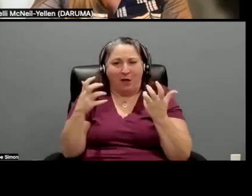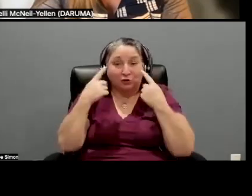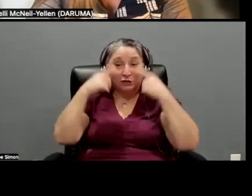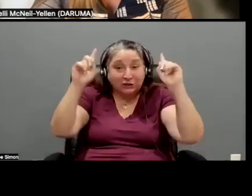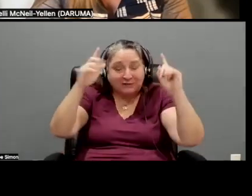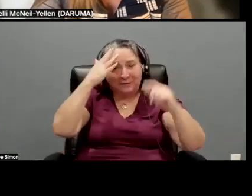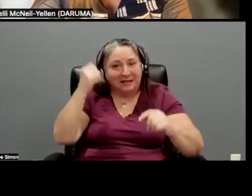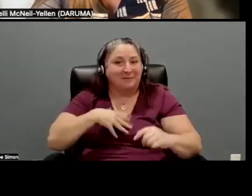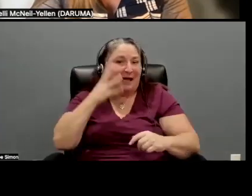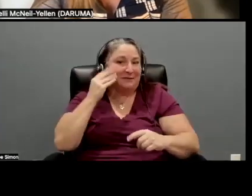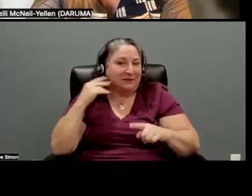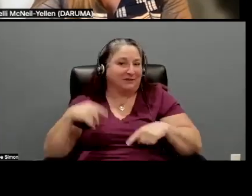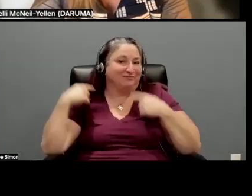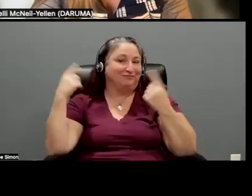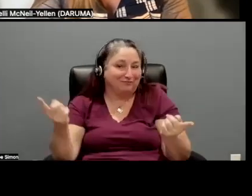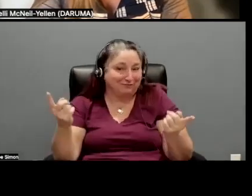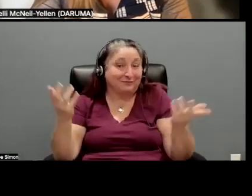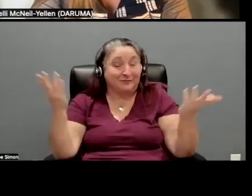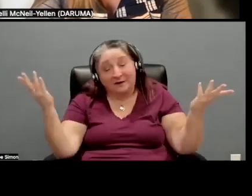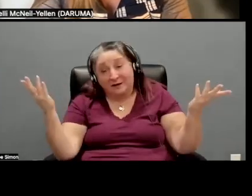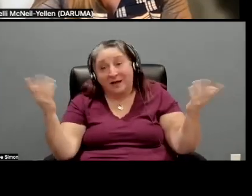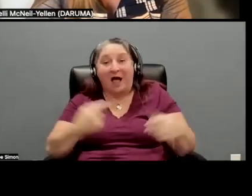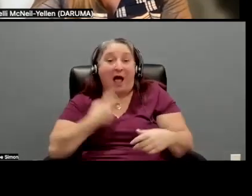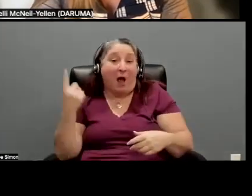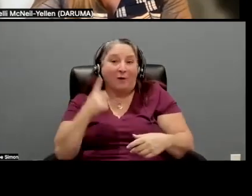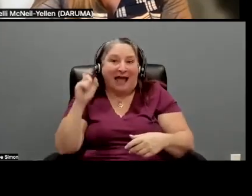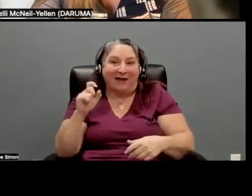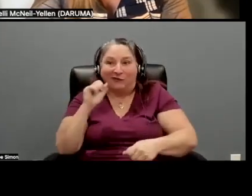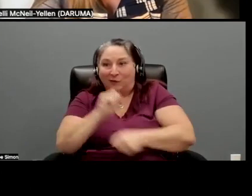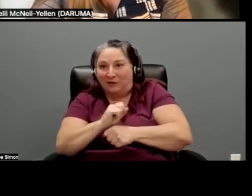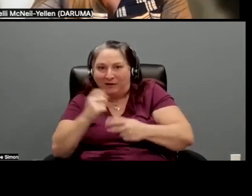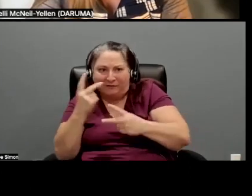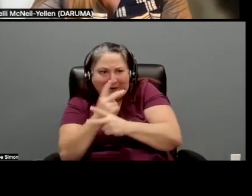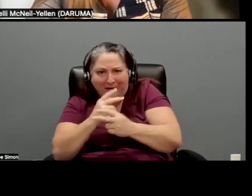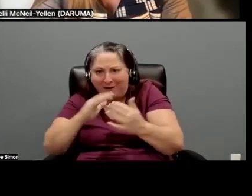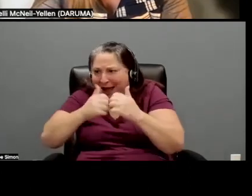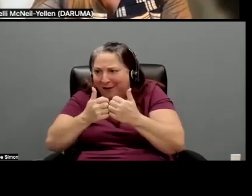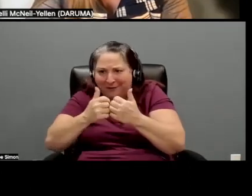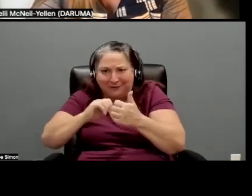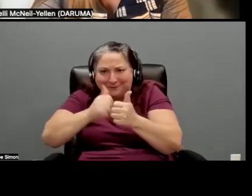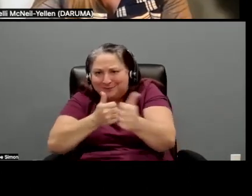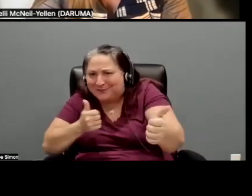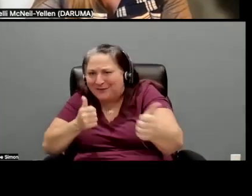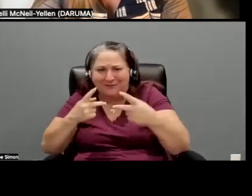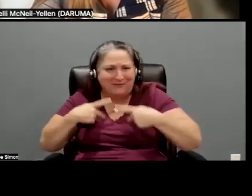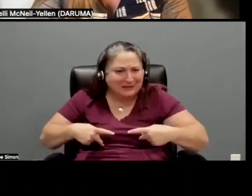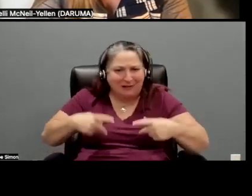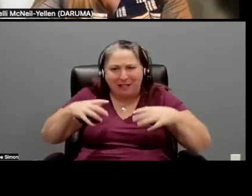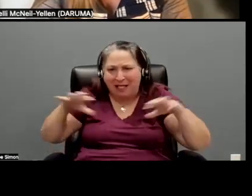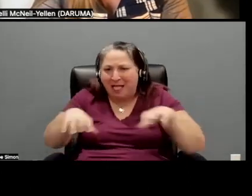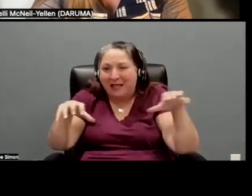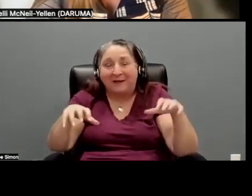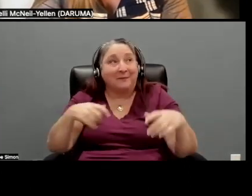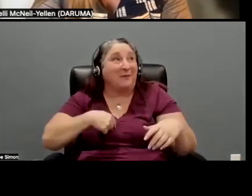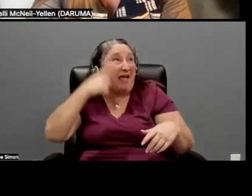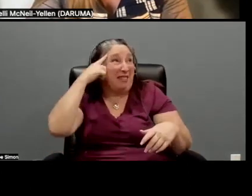before being, you know, I, I always had to work my way around physical stuff with going like, you know, I